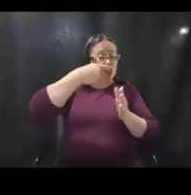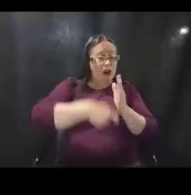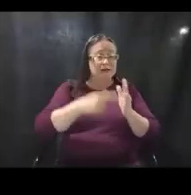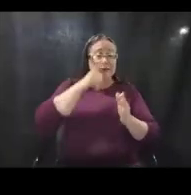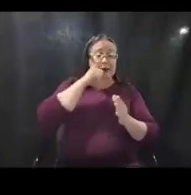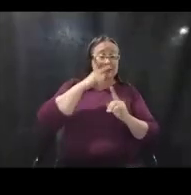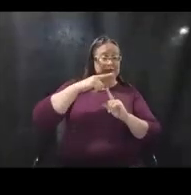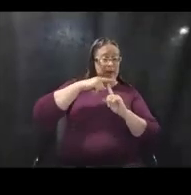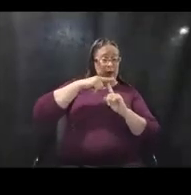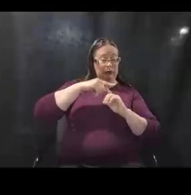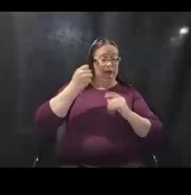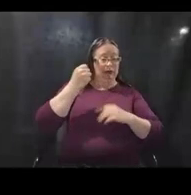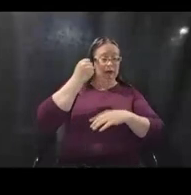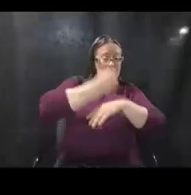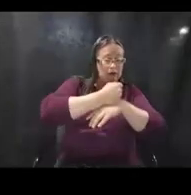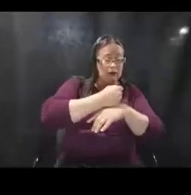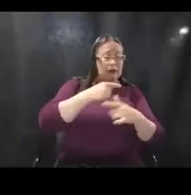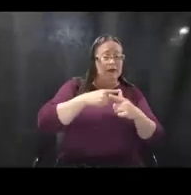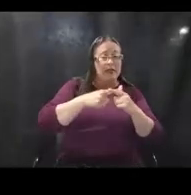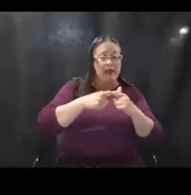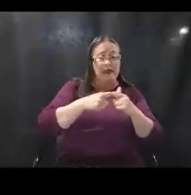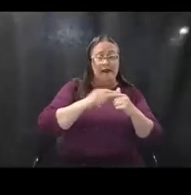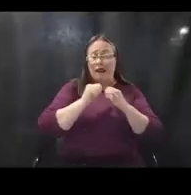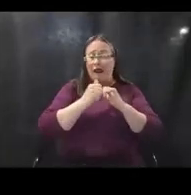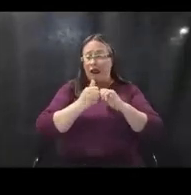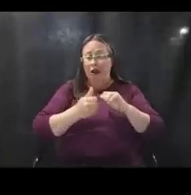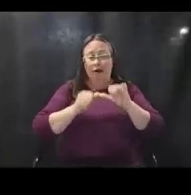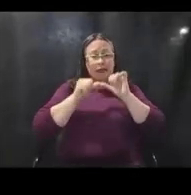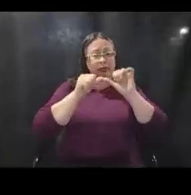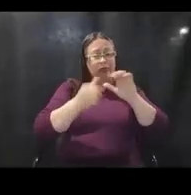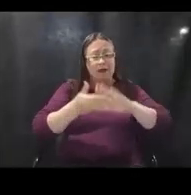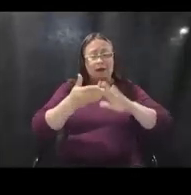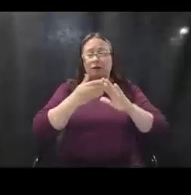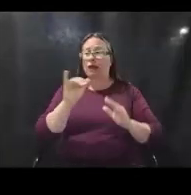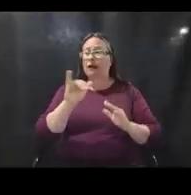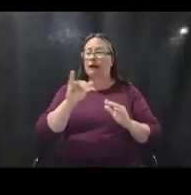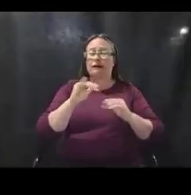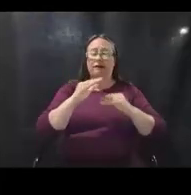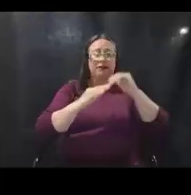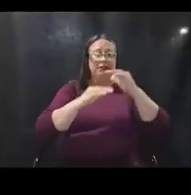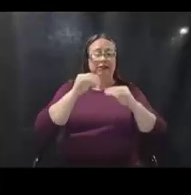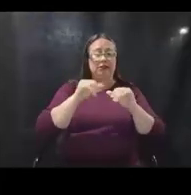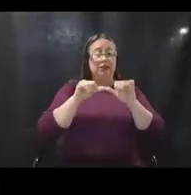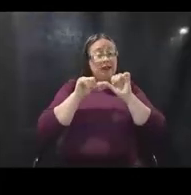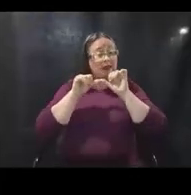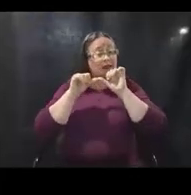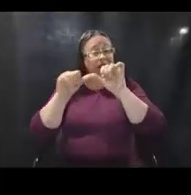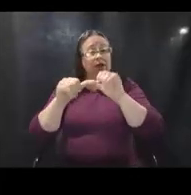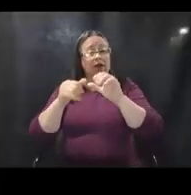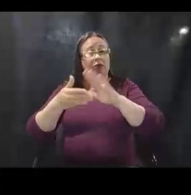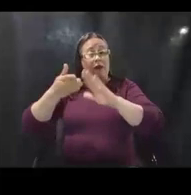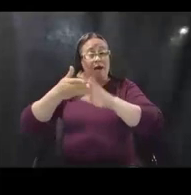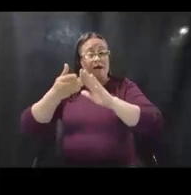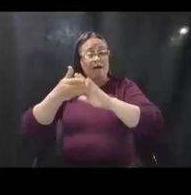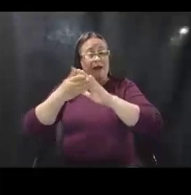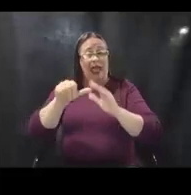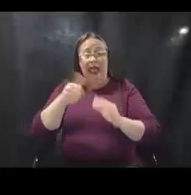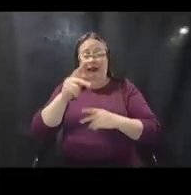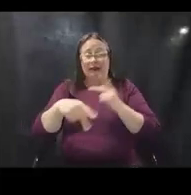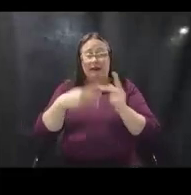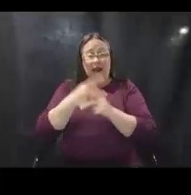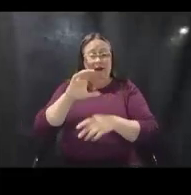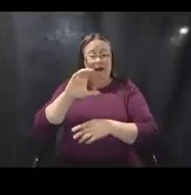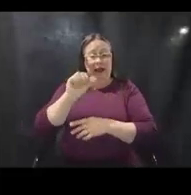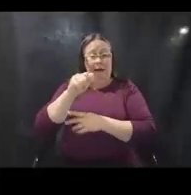down because of COVID and then continuing those operational costs. So for facilities that have remained operational at any type of capacity, we would be